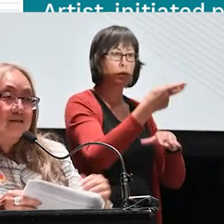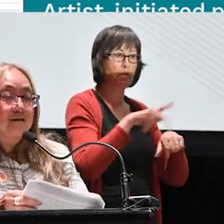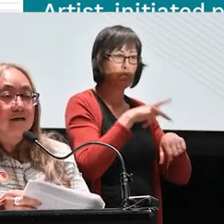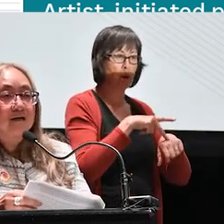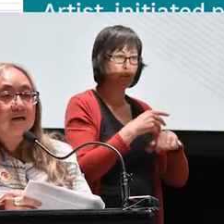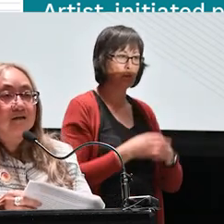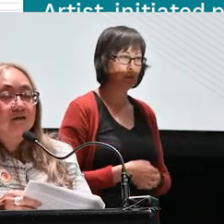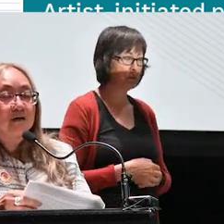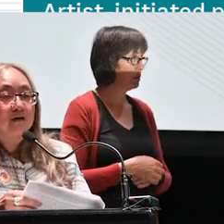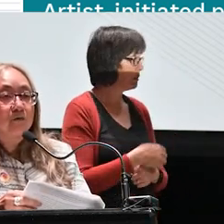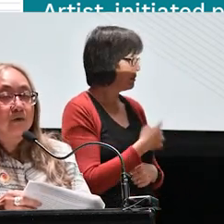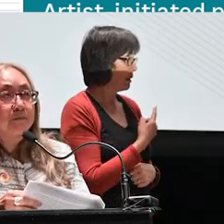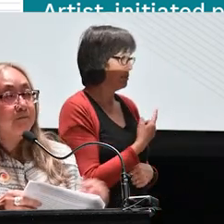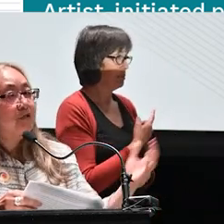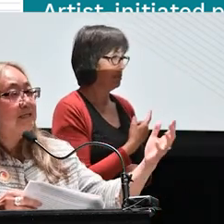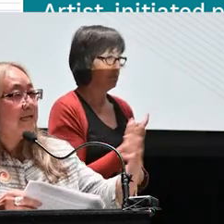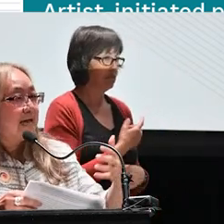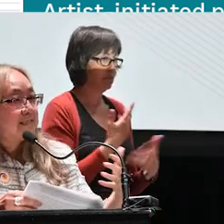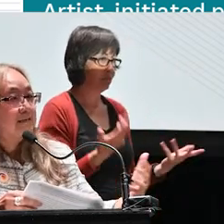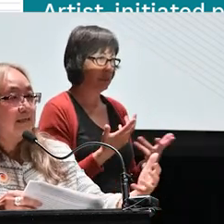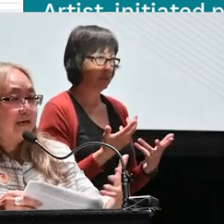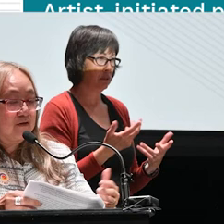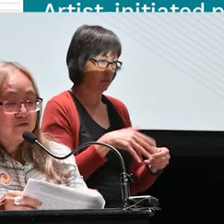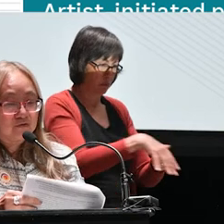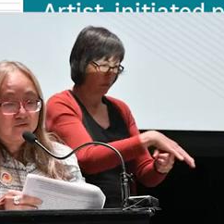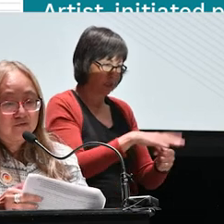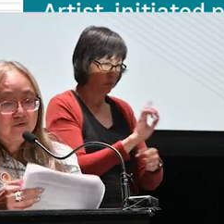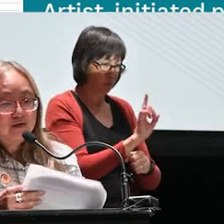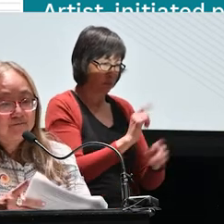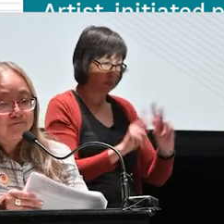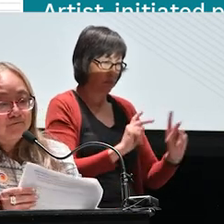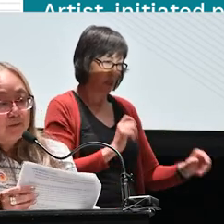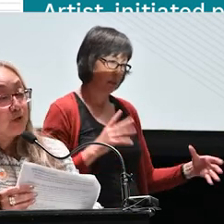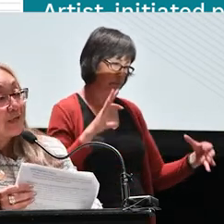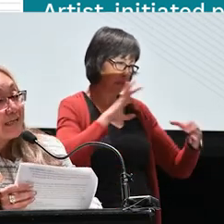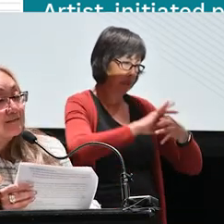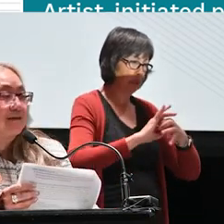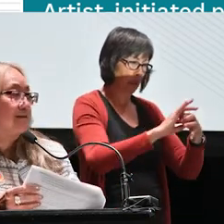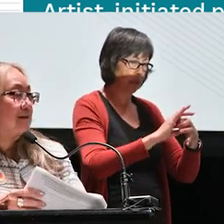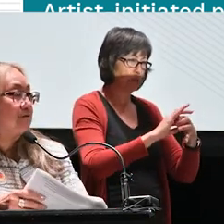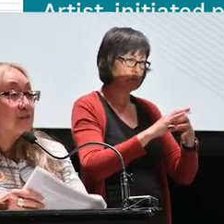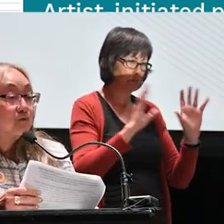where people could connect and gather through beauty and visual